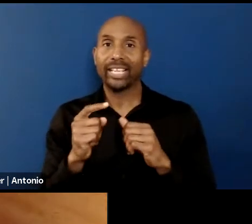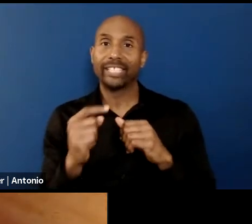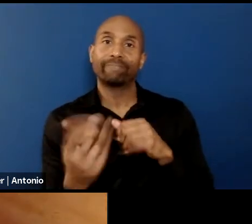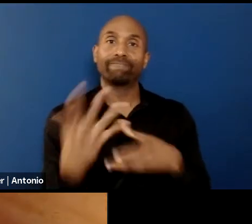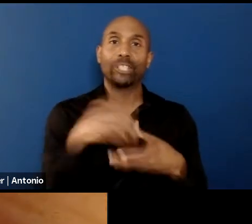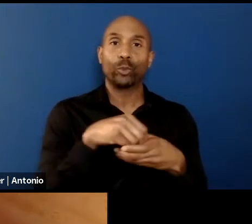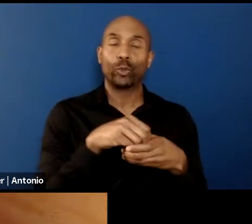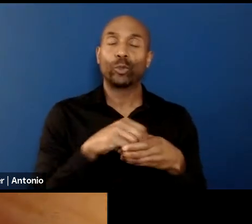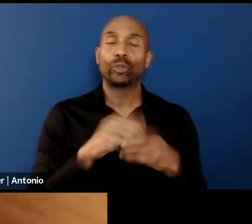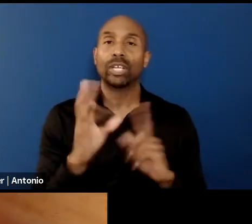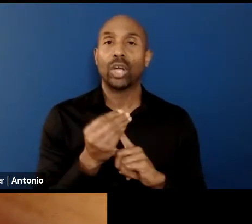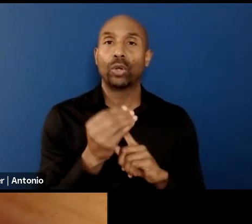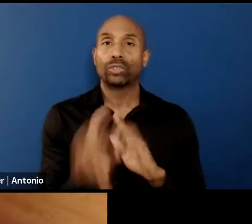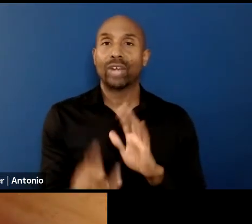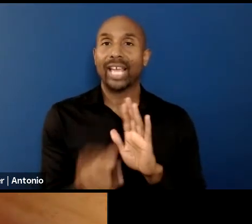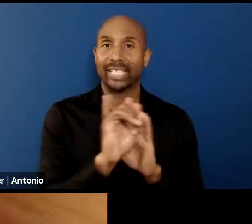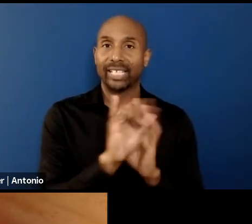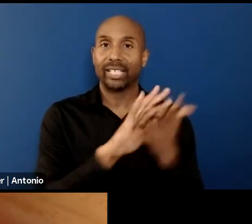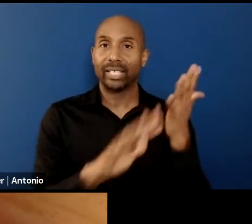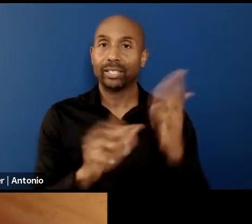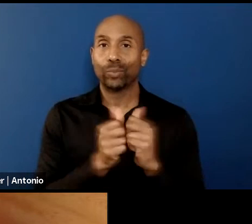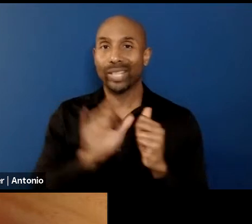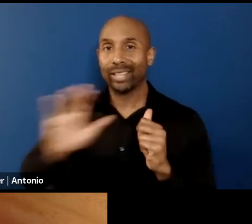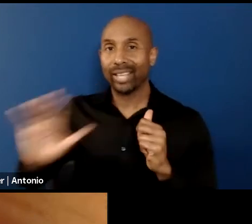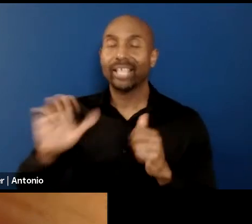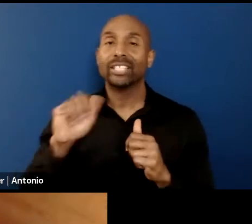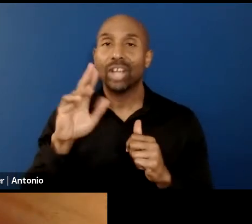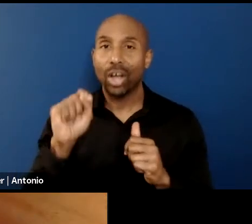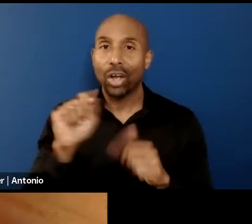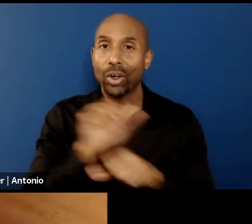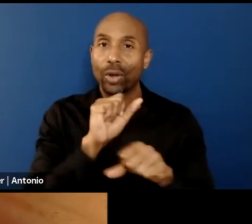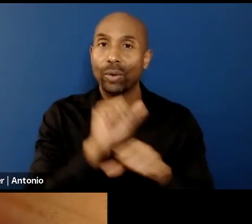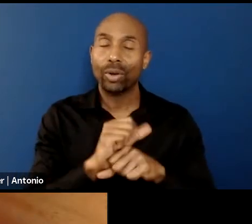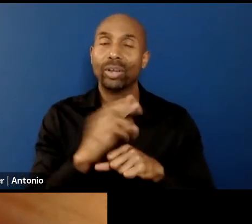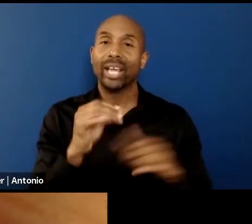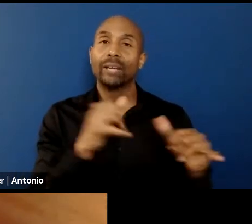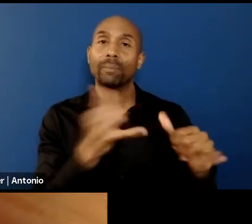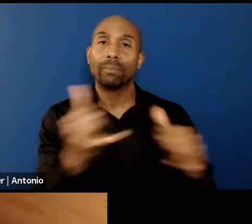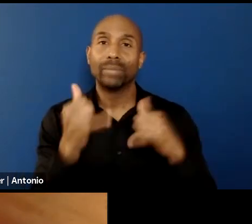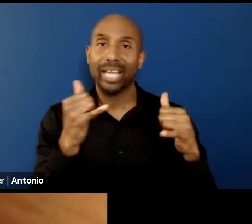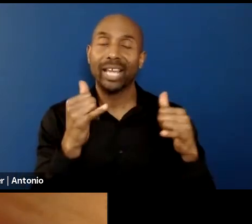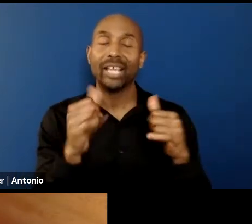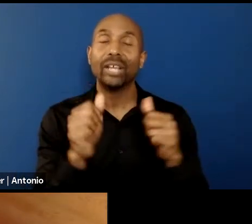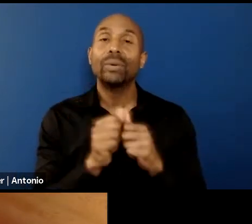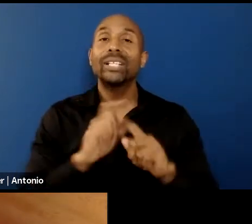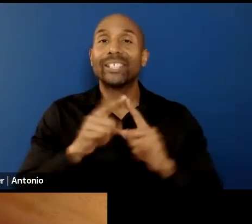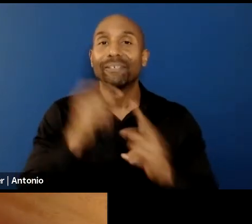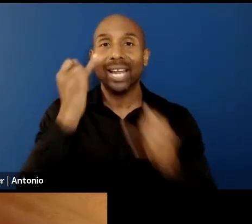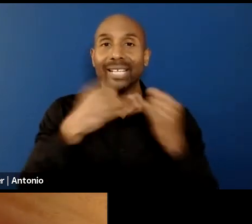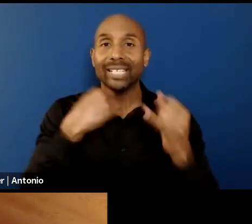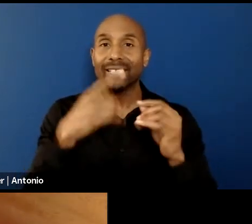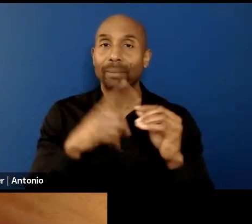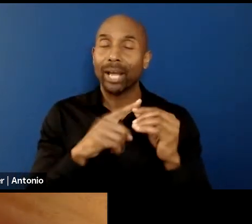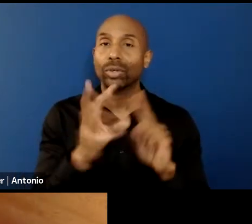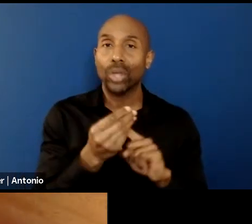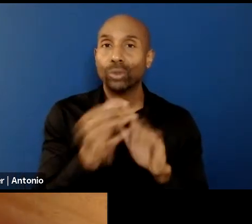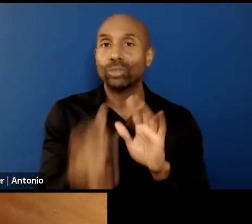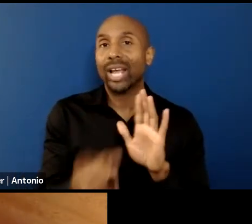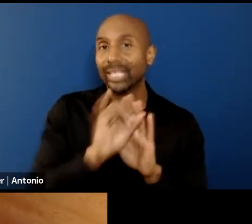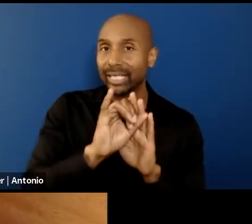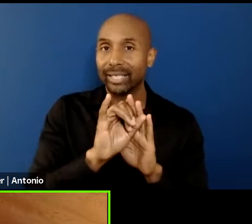you know and to play around with different notions of what a cultural identity is nowadays.